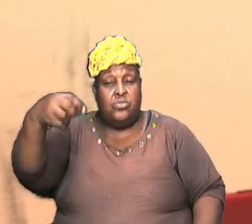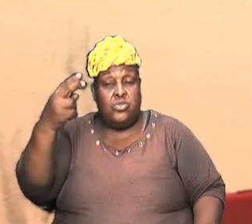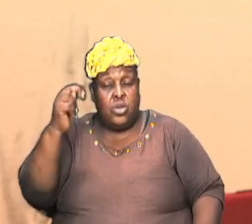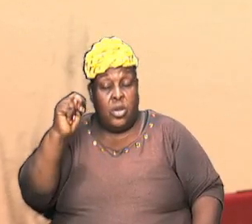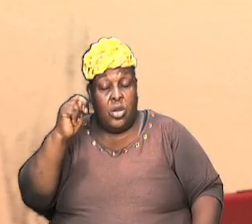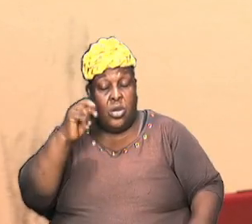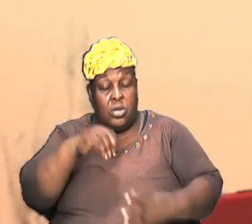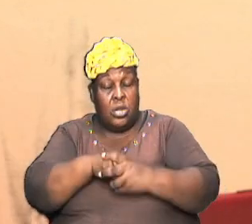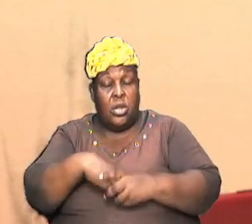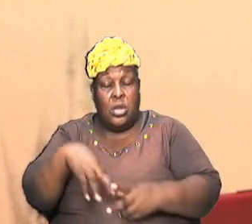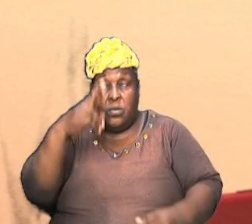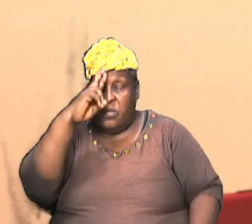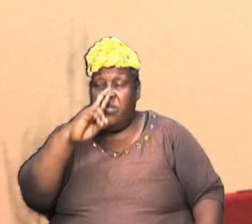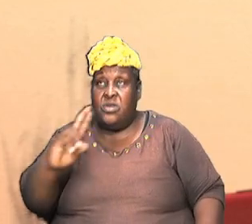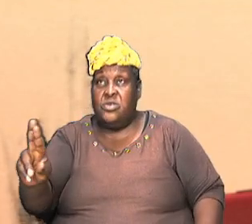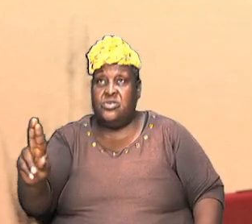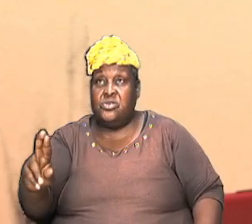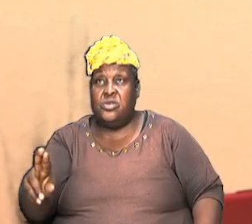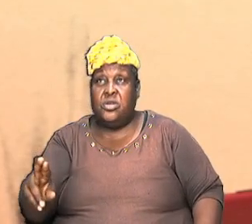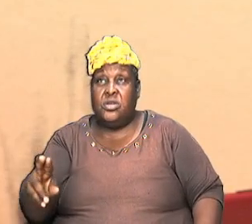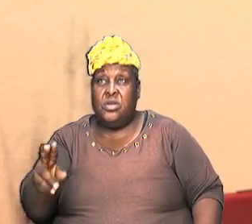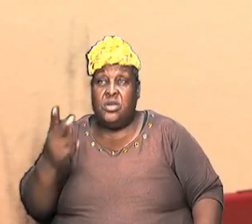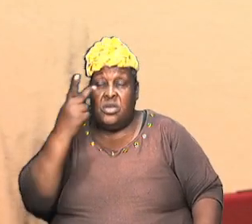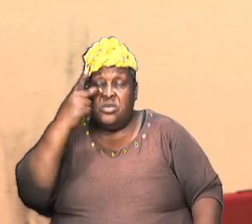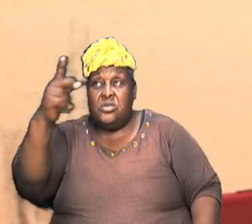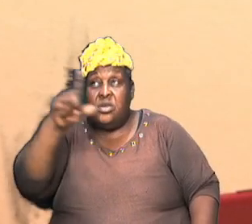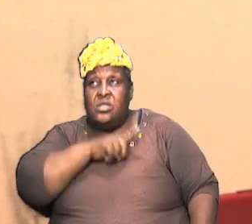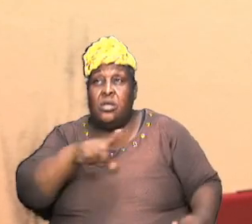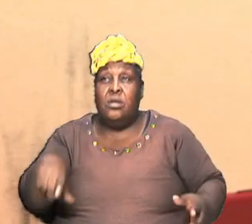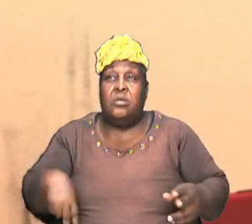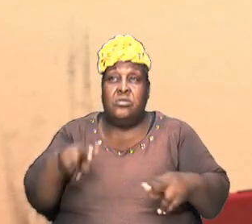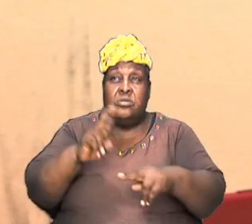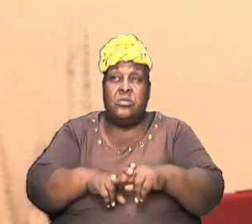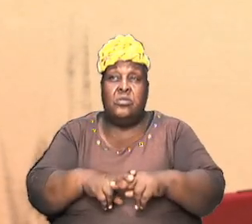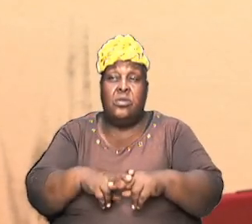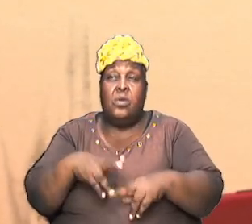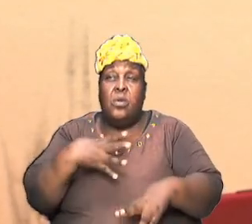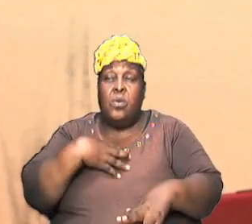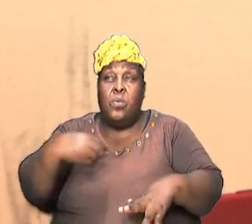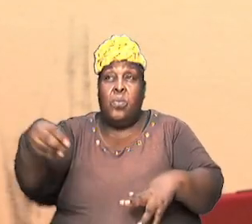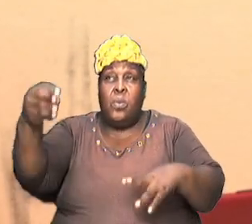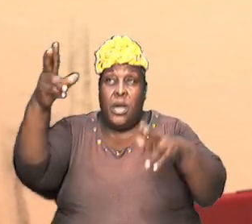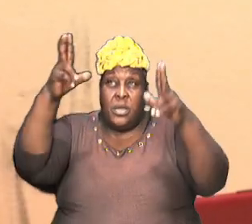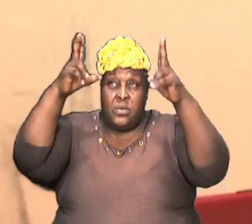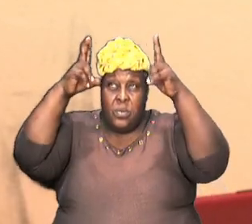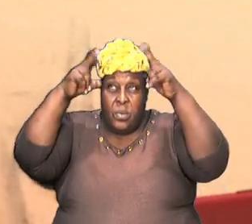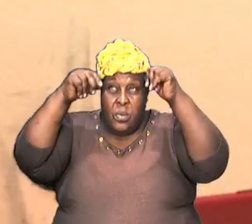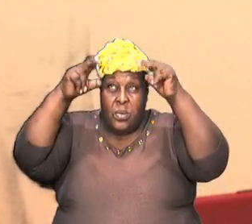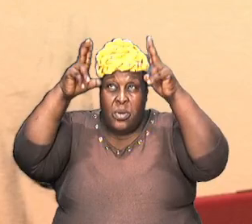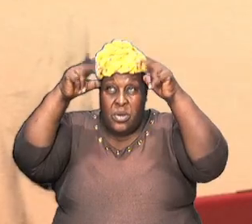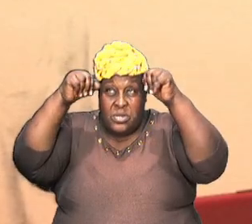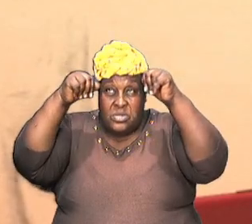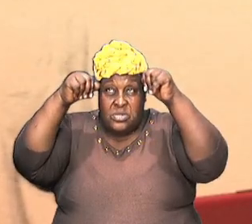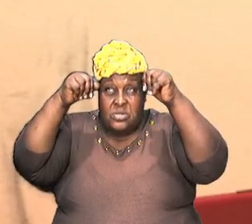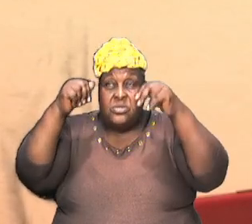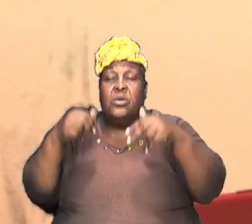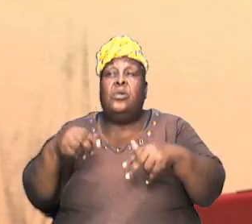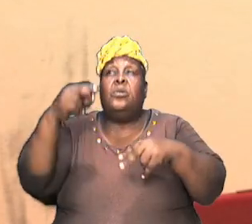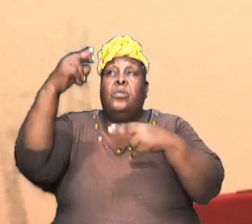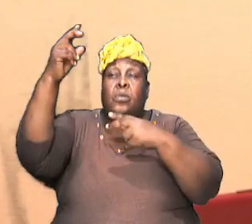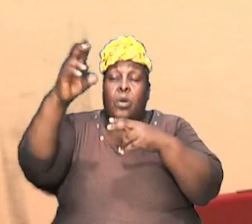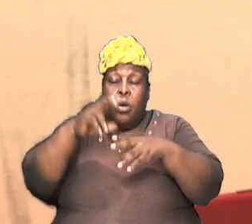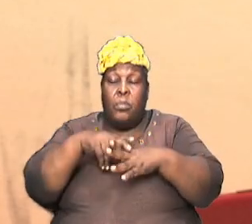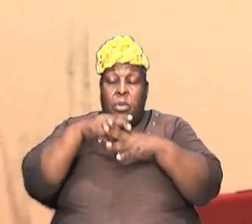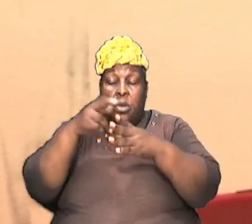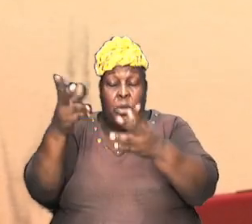sitting on a white horse and he was coming and behind him were others in white sitting on white horses coming with